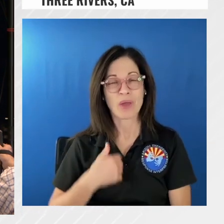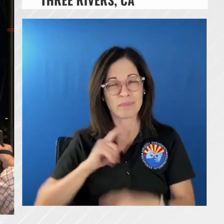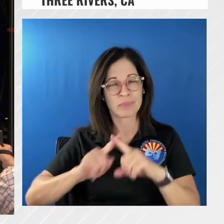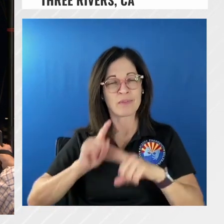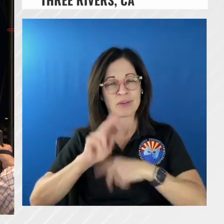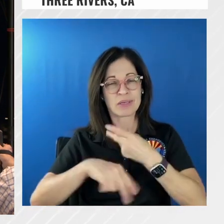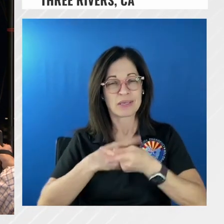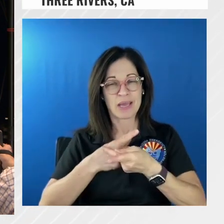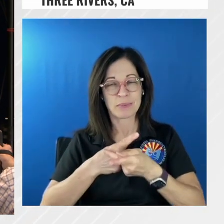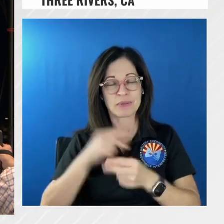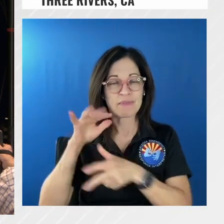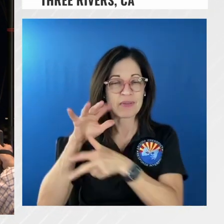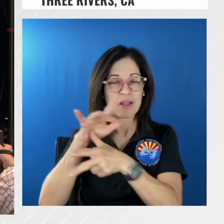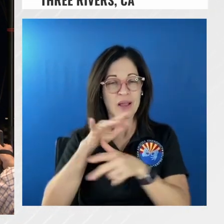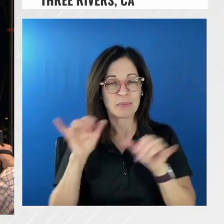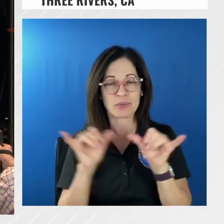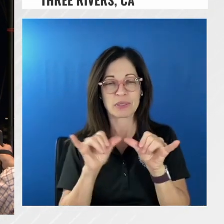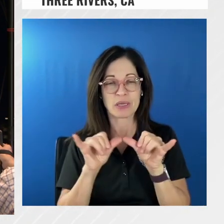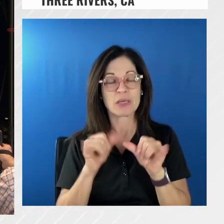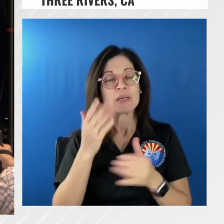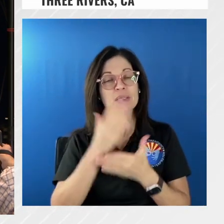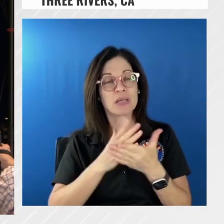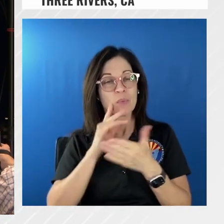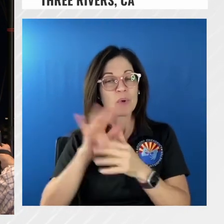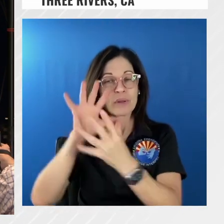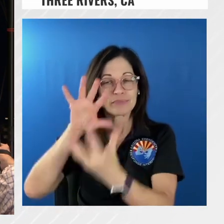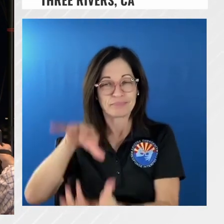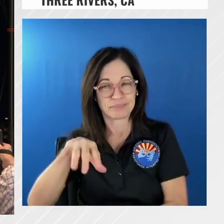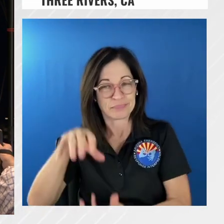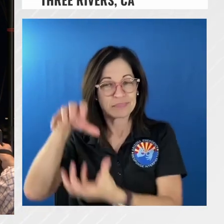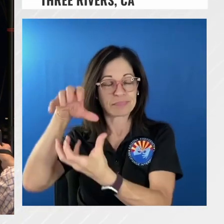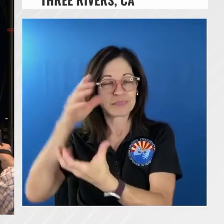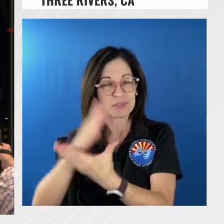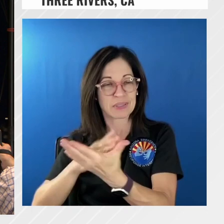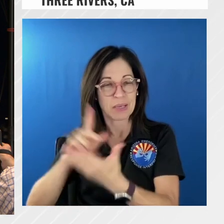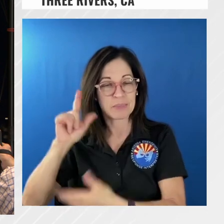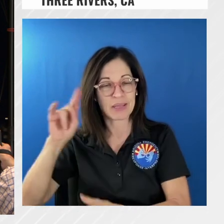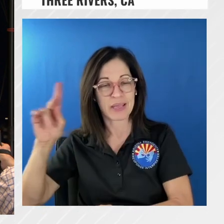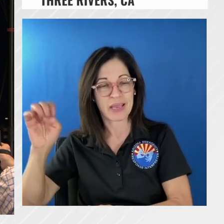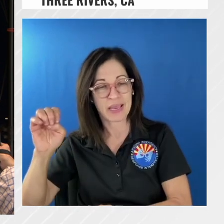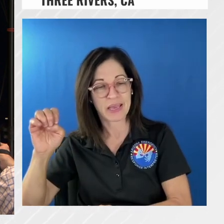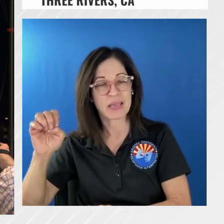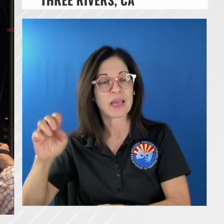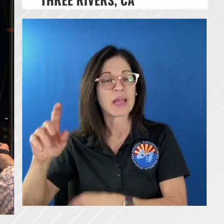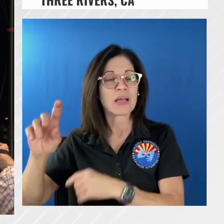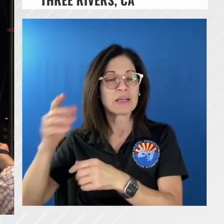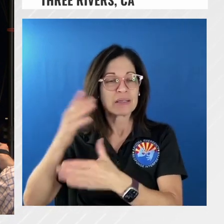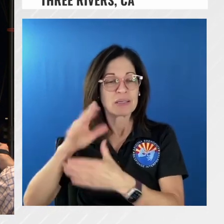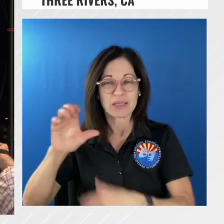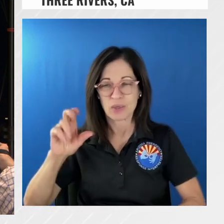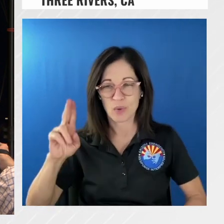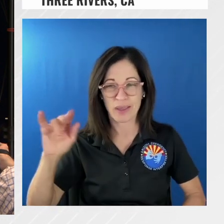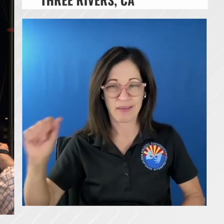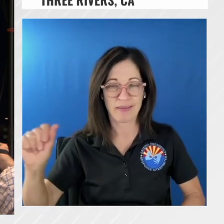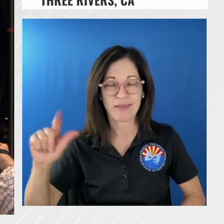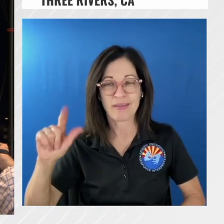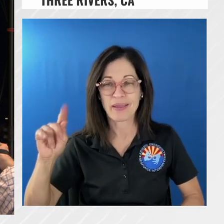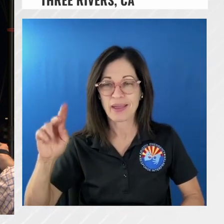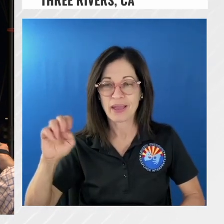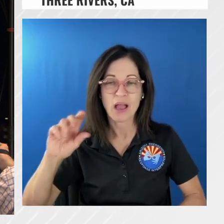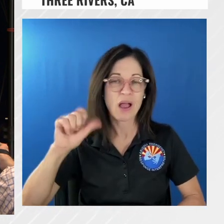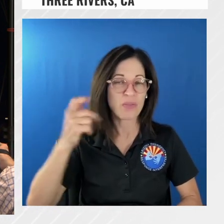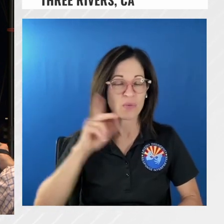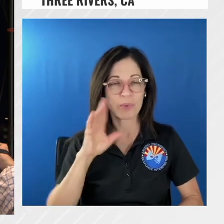so some of them will probably be dipping out of kuya lake coming all the way up and then the rest of them will be looking for closer water sources a little bit